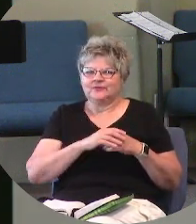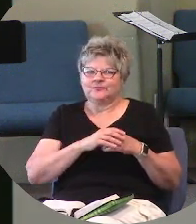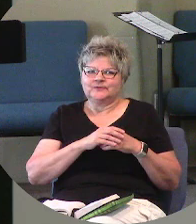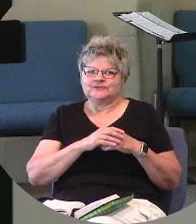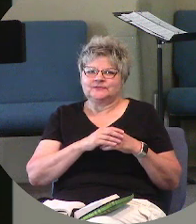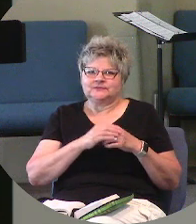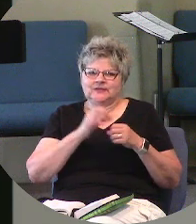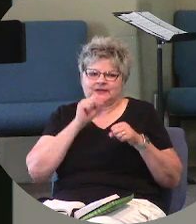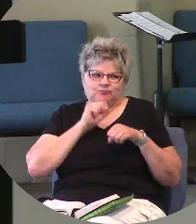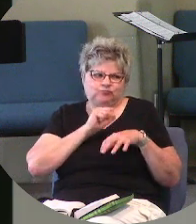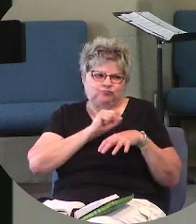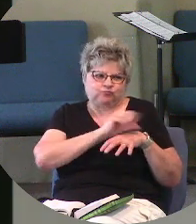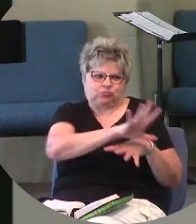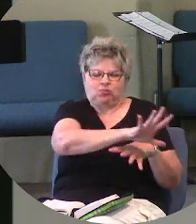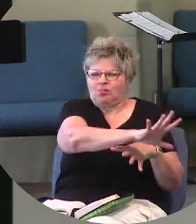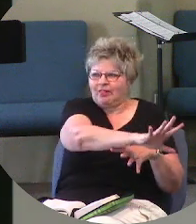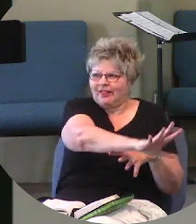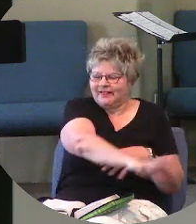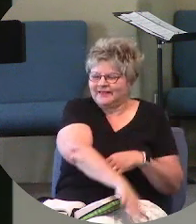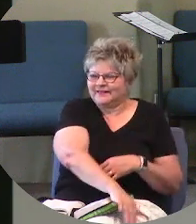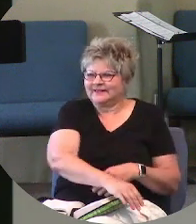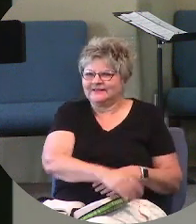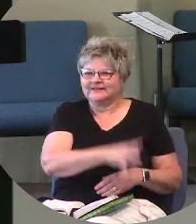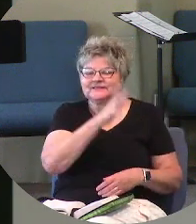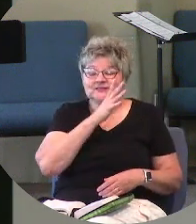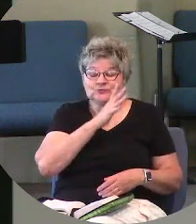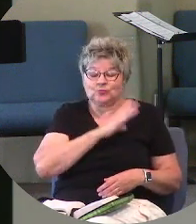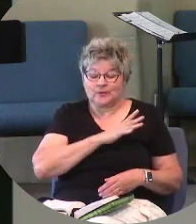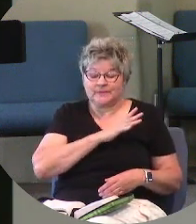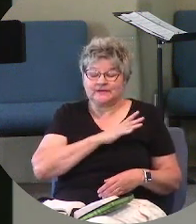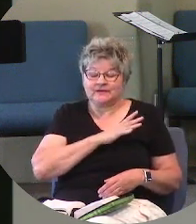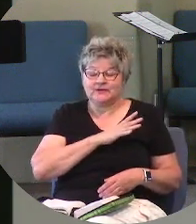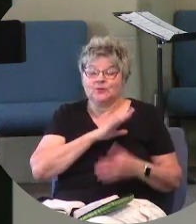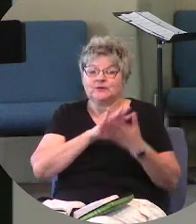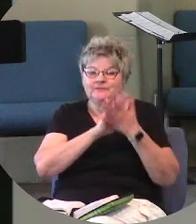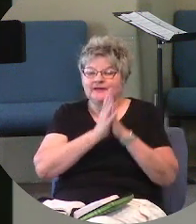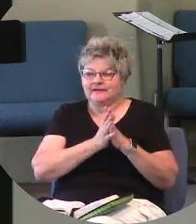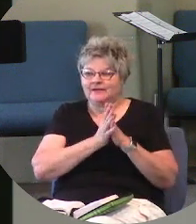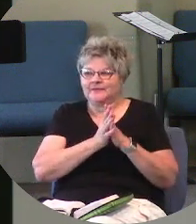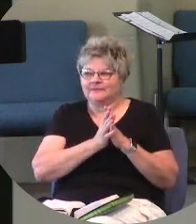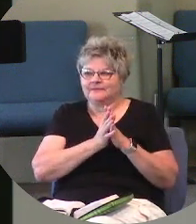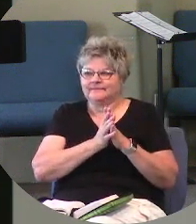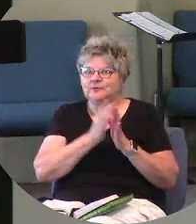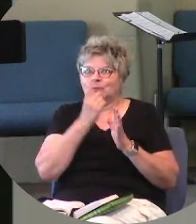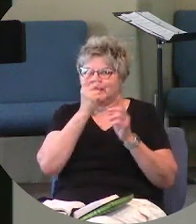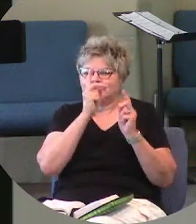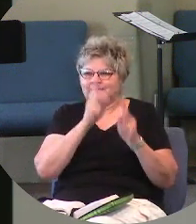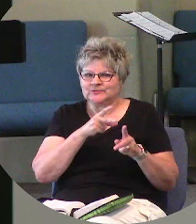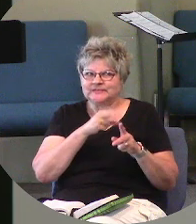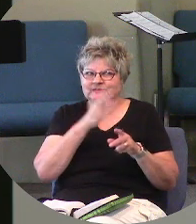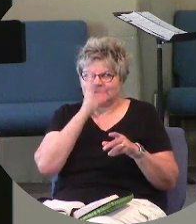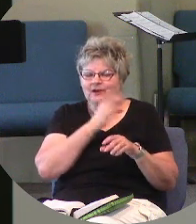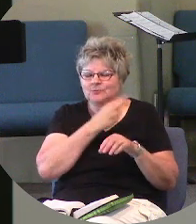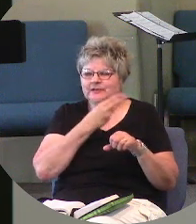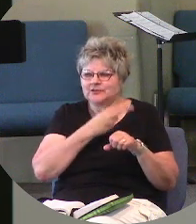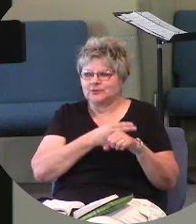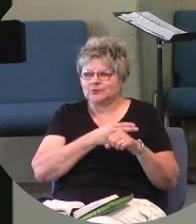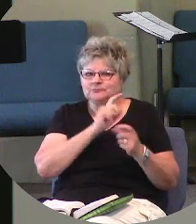because this woman was going to be the instrument that God used to transform